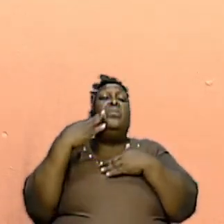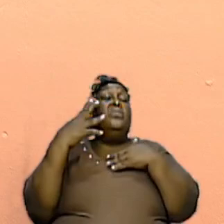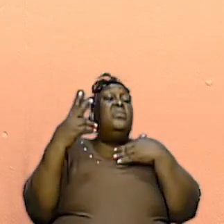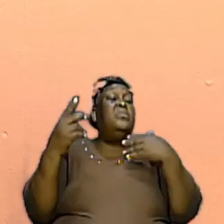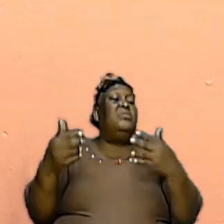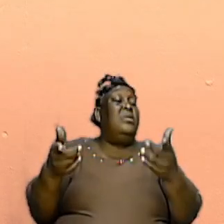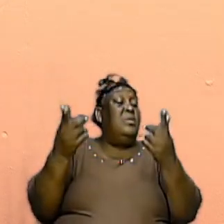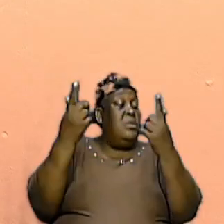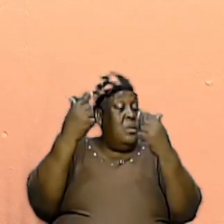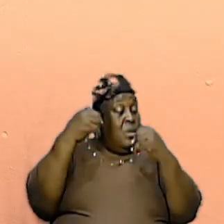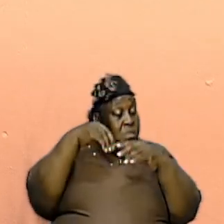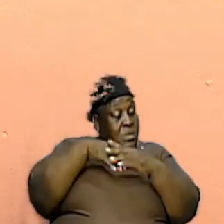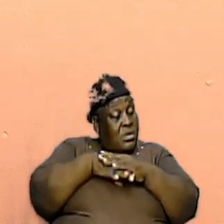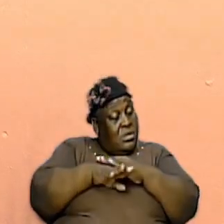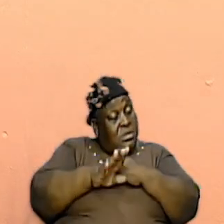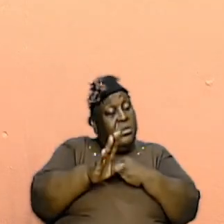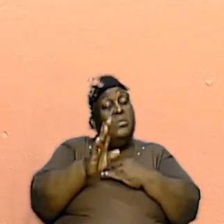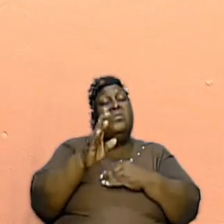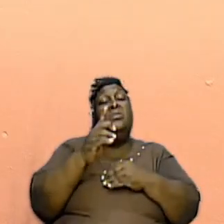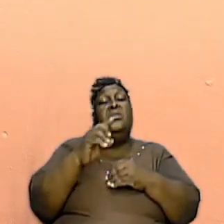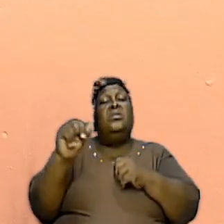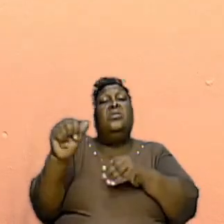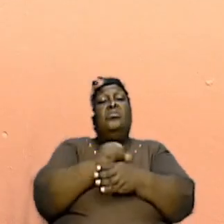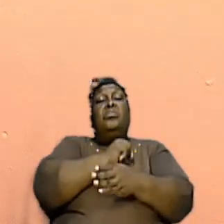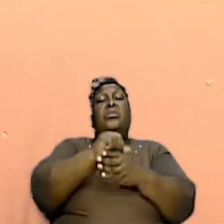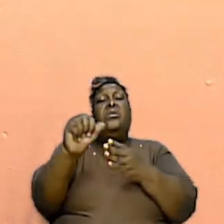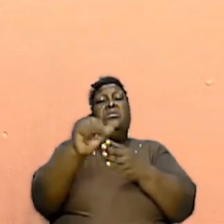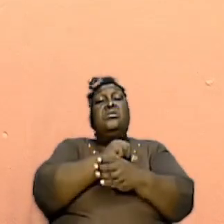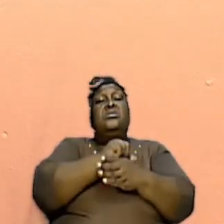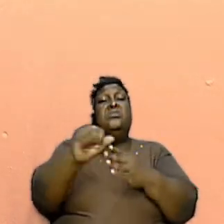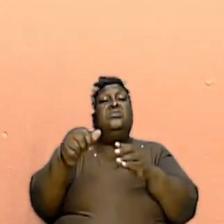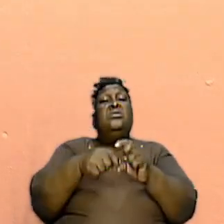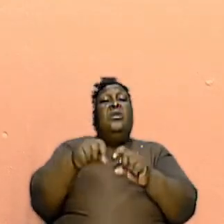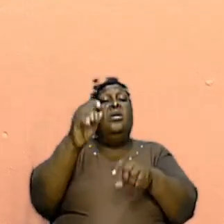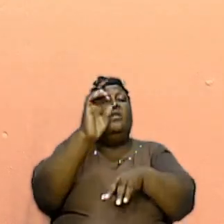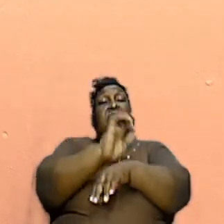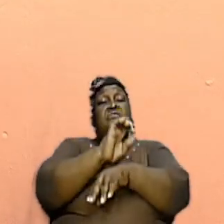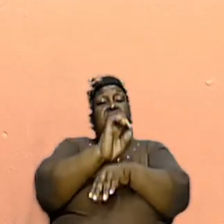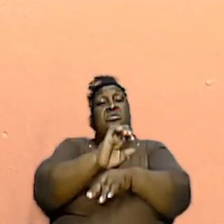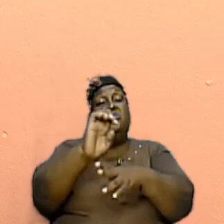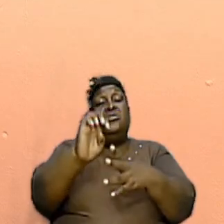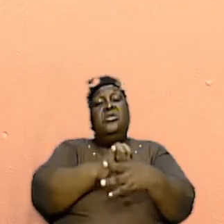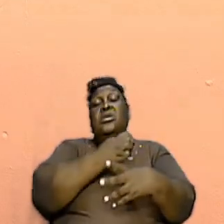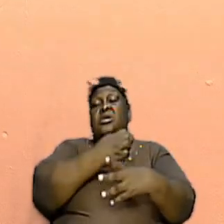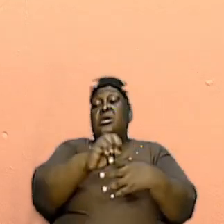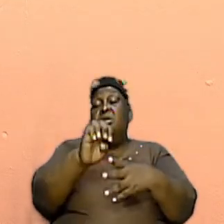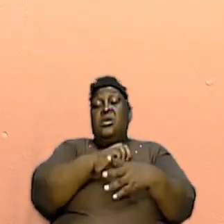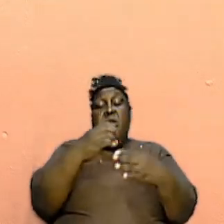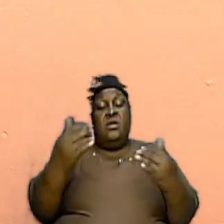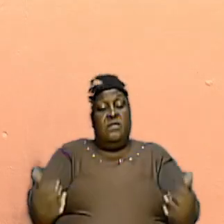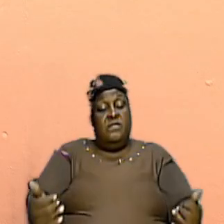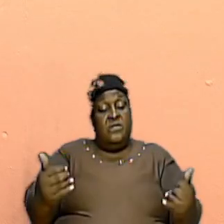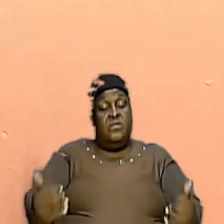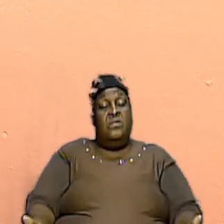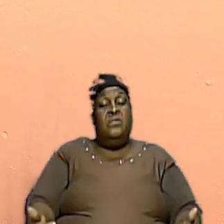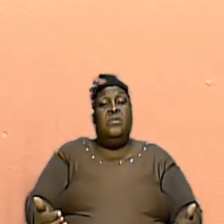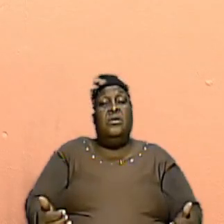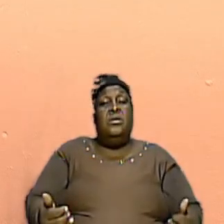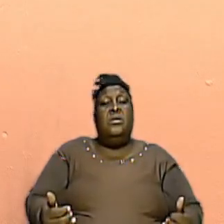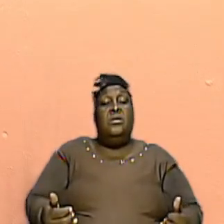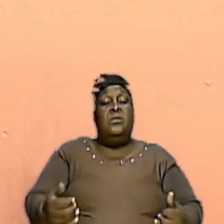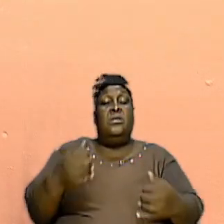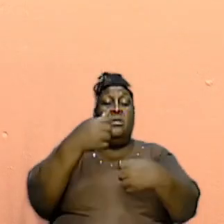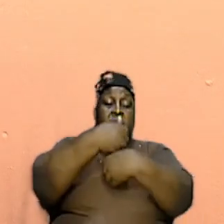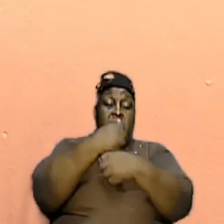over into the practices of the church, even today. And so we